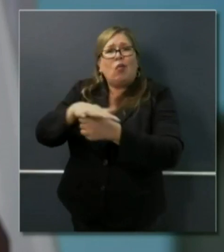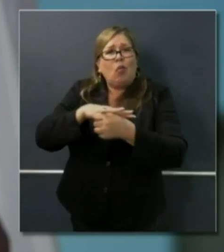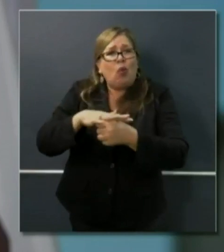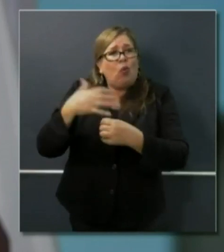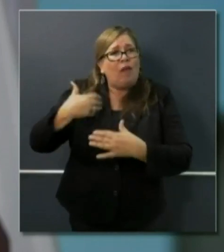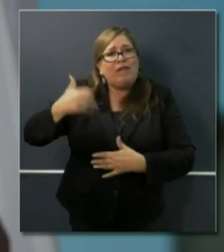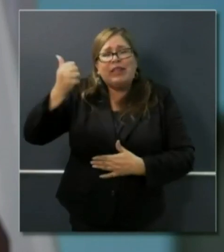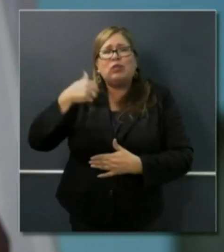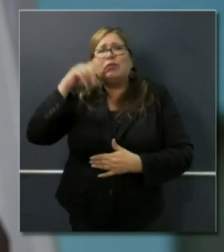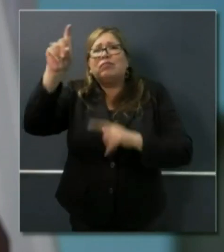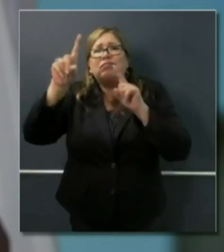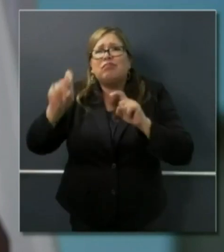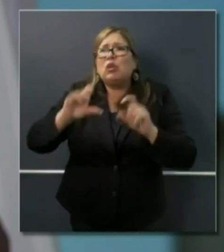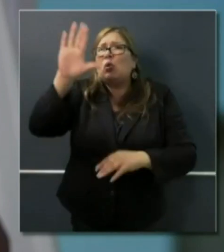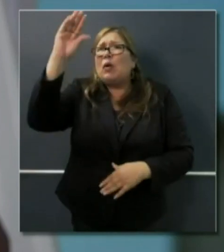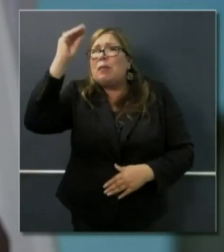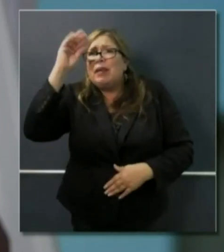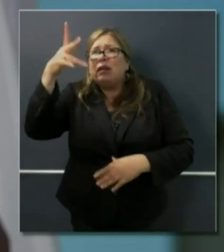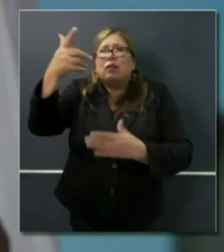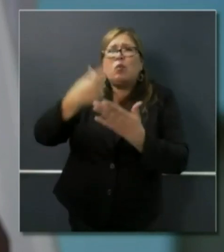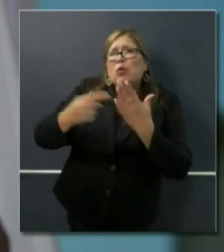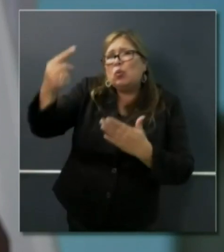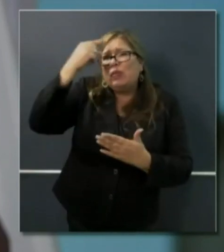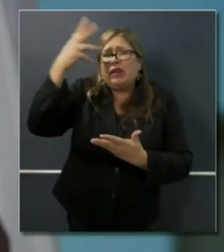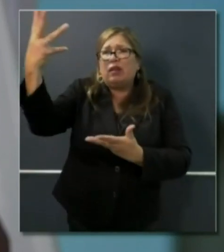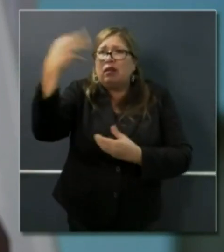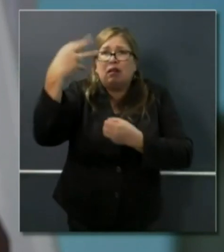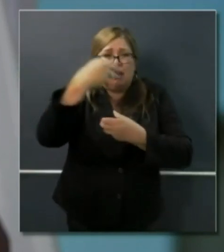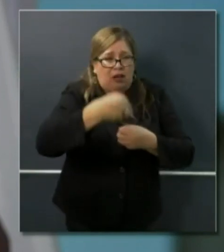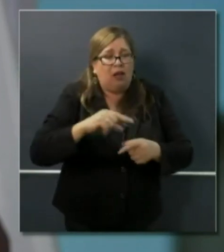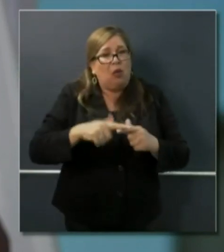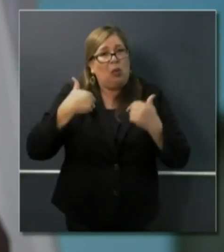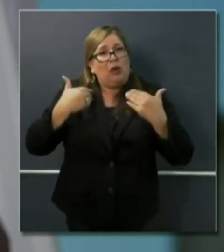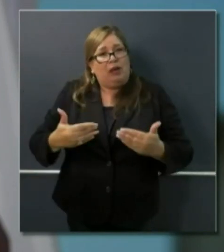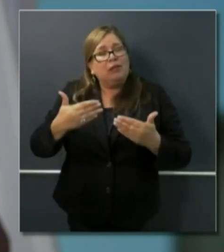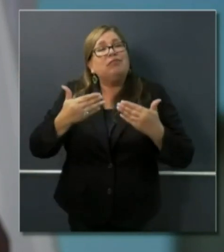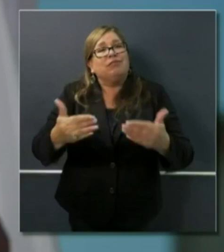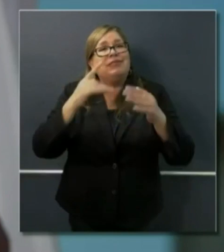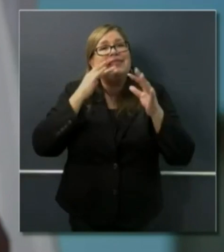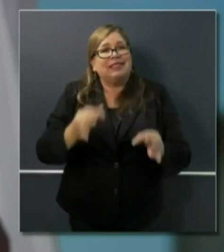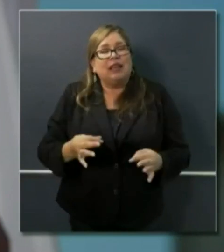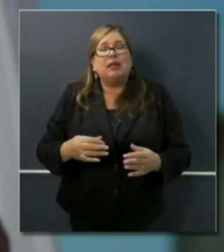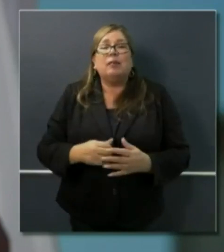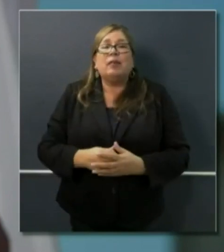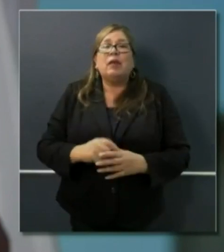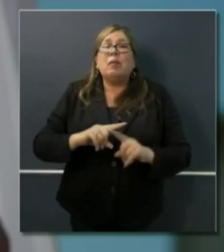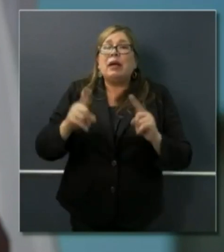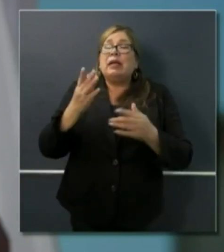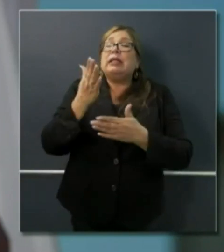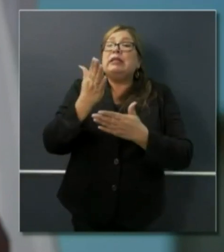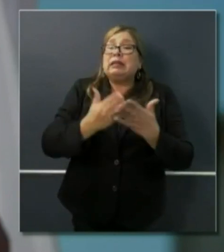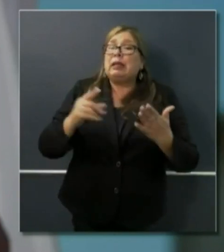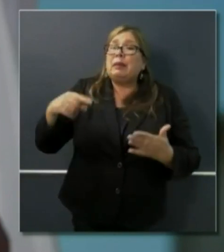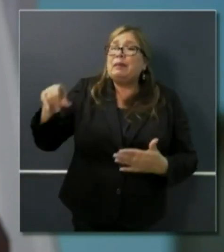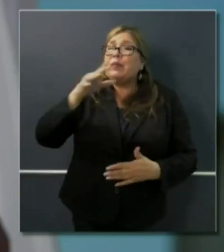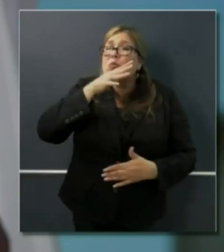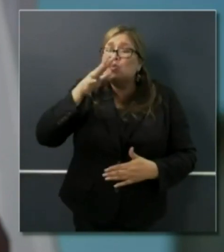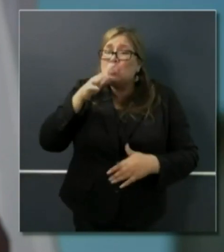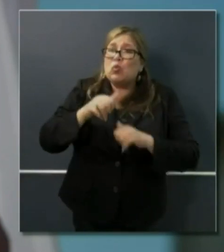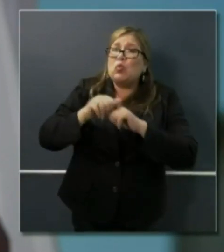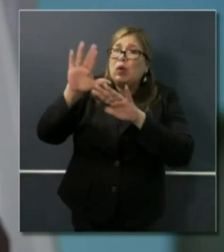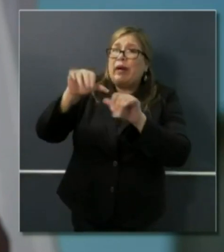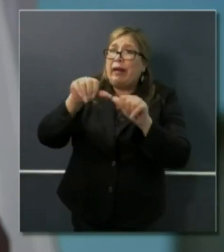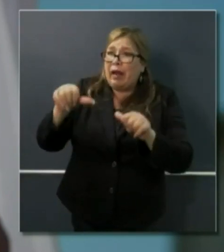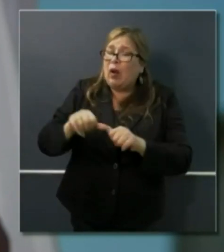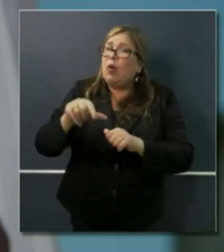them in the first place. So that shouldn't be surprising. But there were a few inquiries in some of the rural parts of the state that I thought